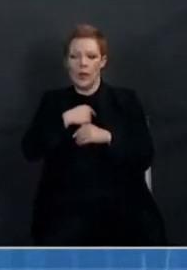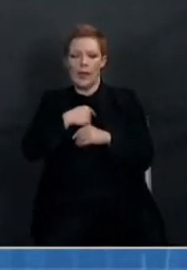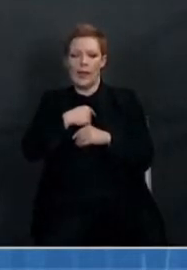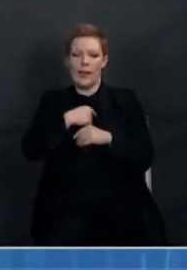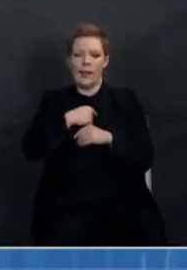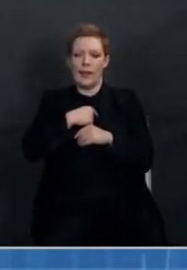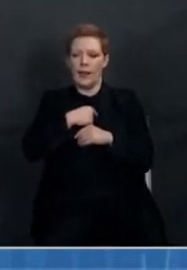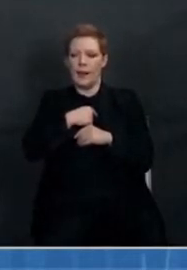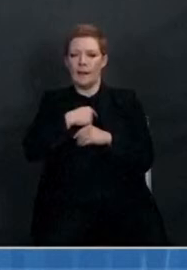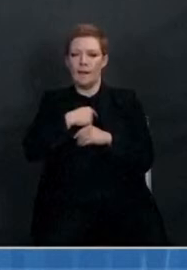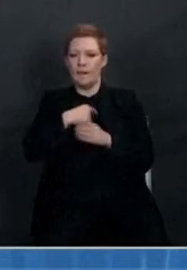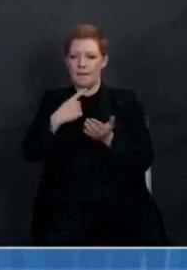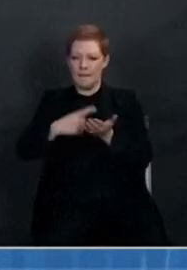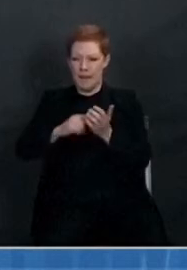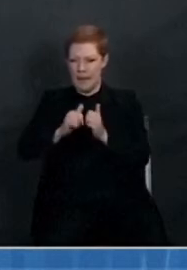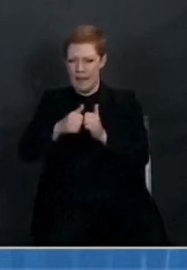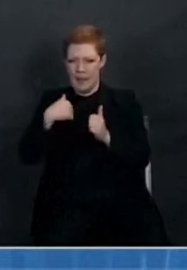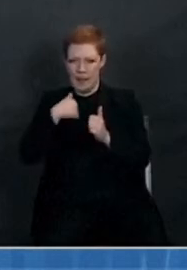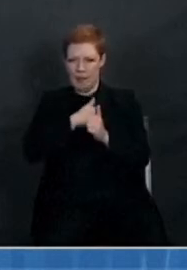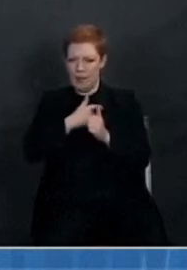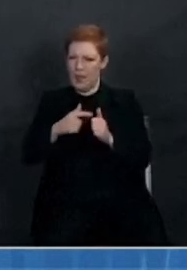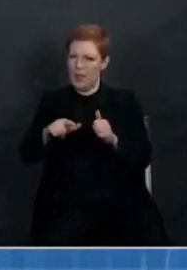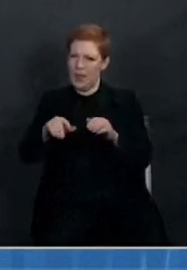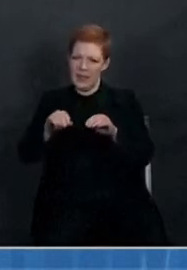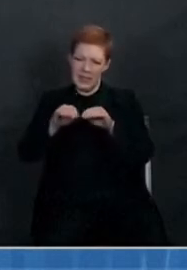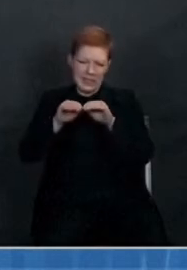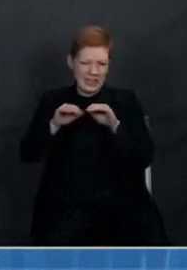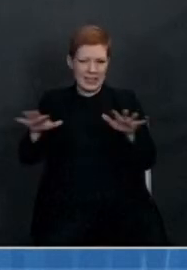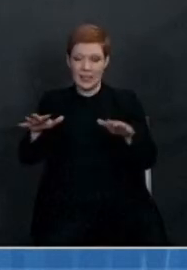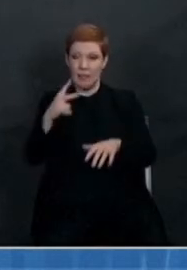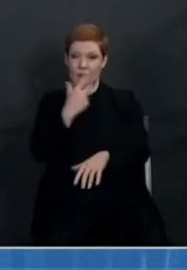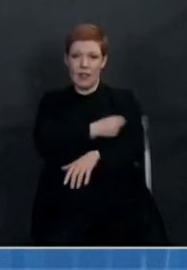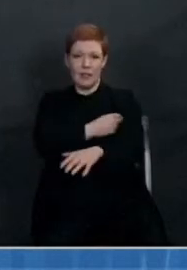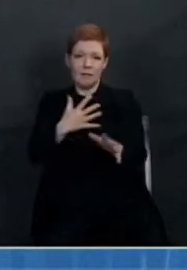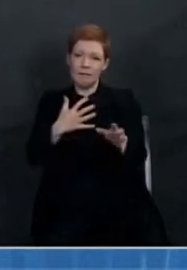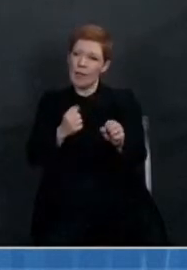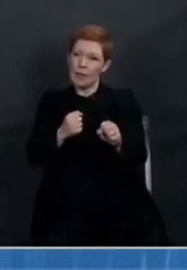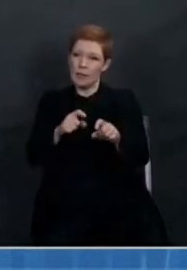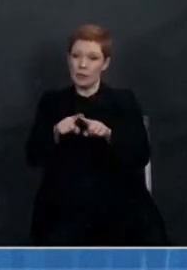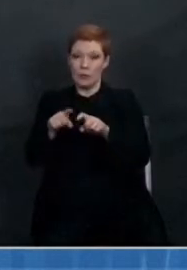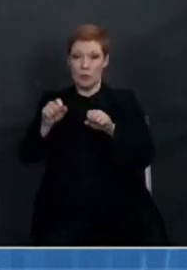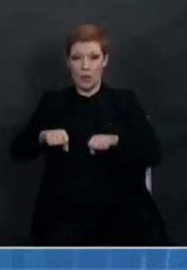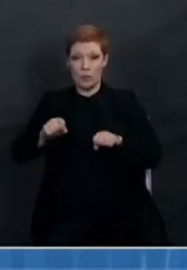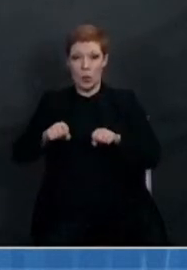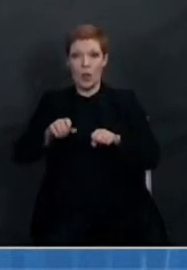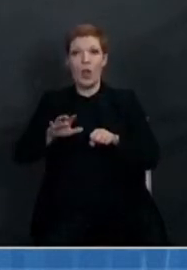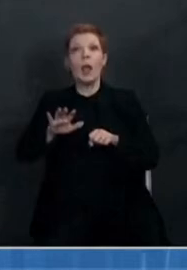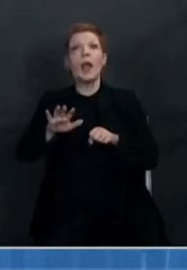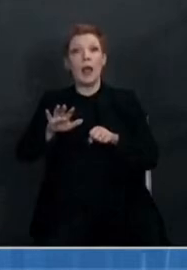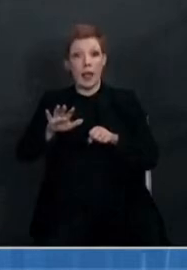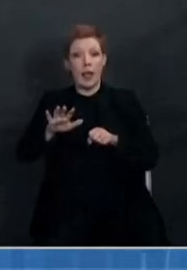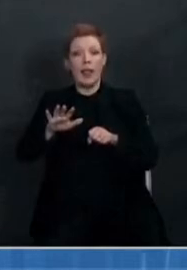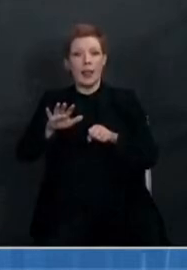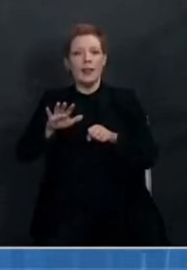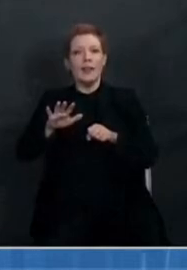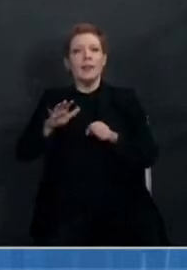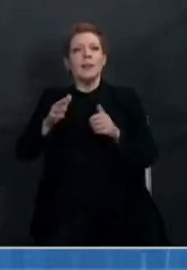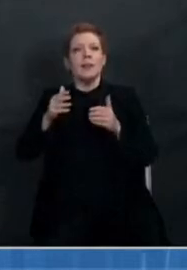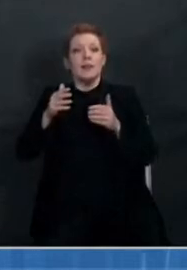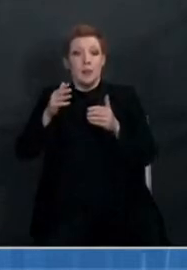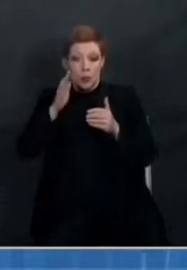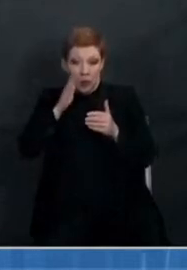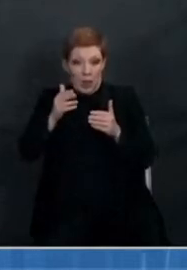vaccines out there and into people as quickly as we possibly can, not only are you going to protect individuals